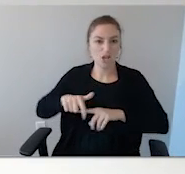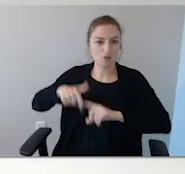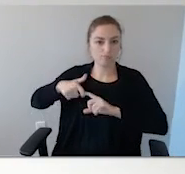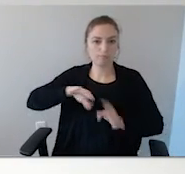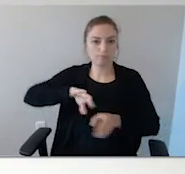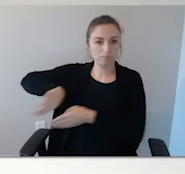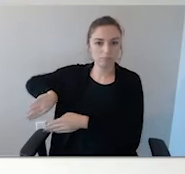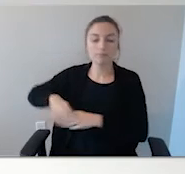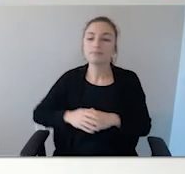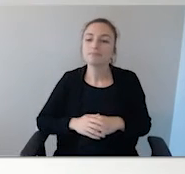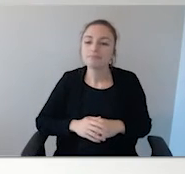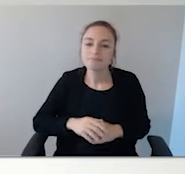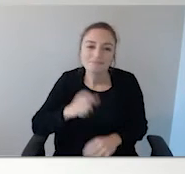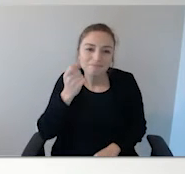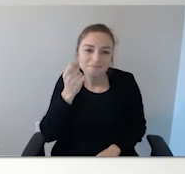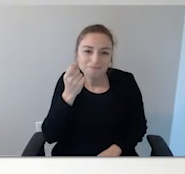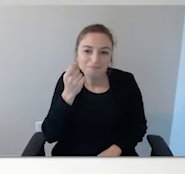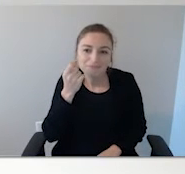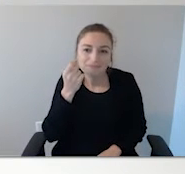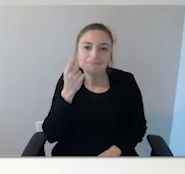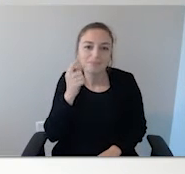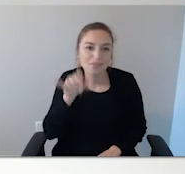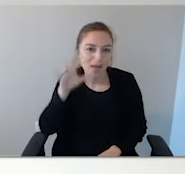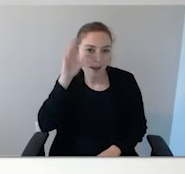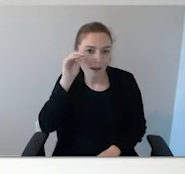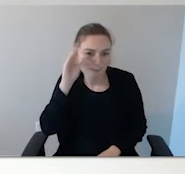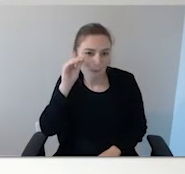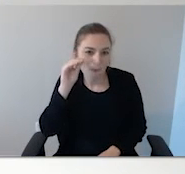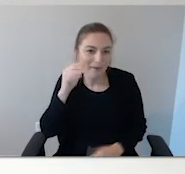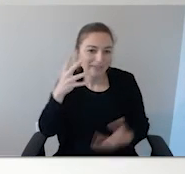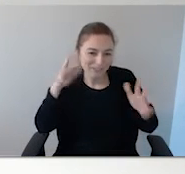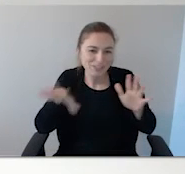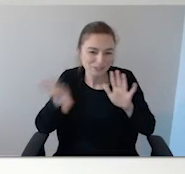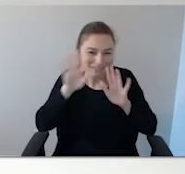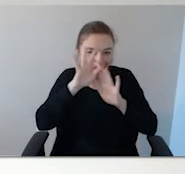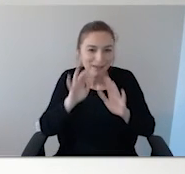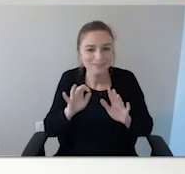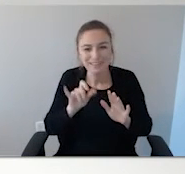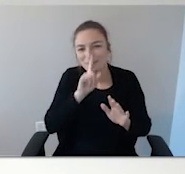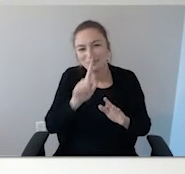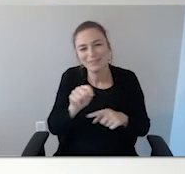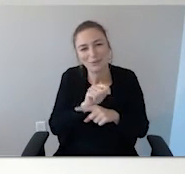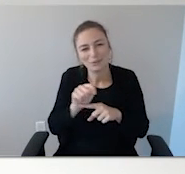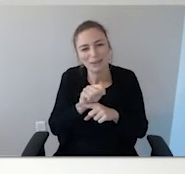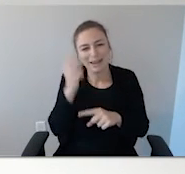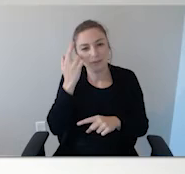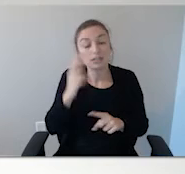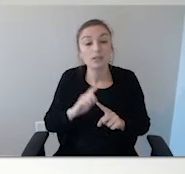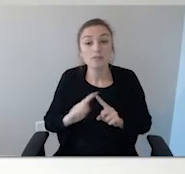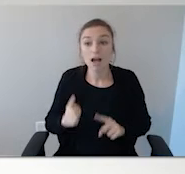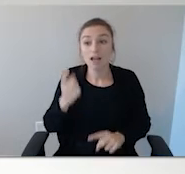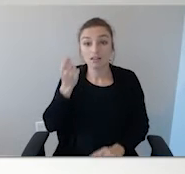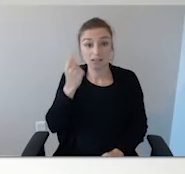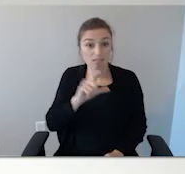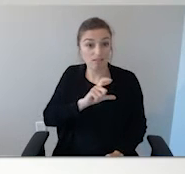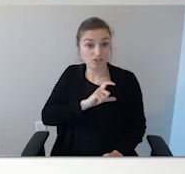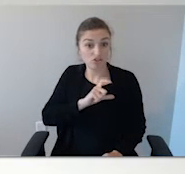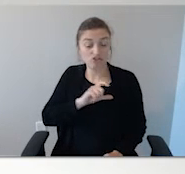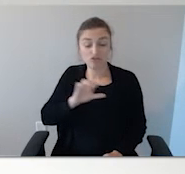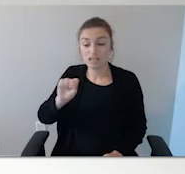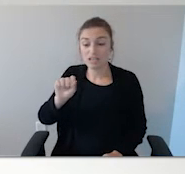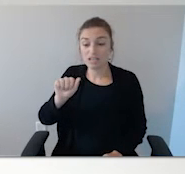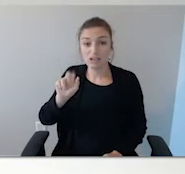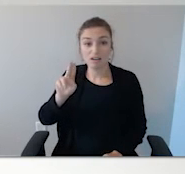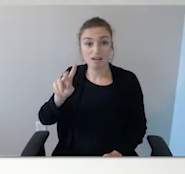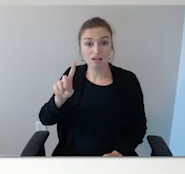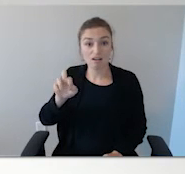They do find the little boy, but this is a contrived situation just for training purposes. But Gene Saunders, Chief Saunders, just emailed or